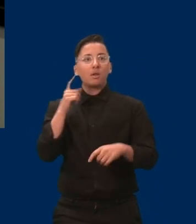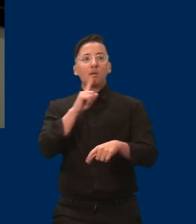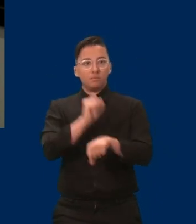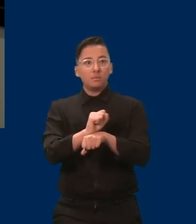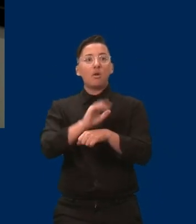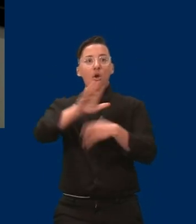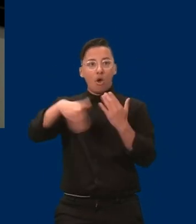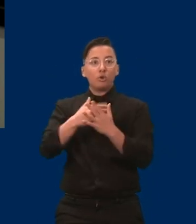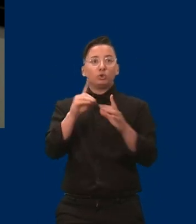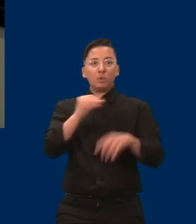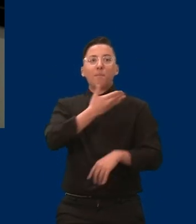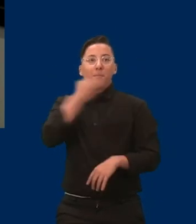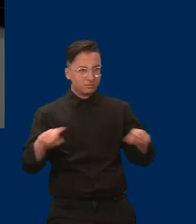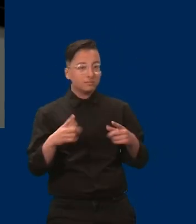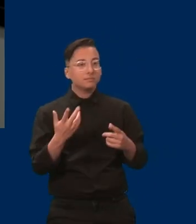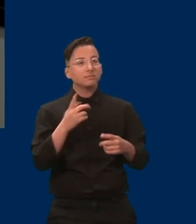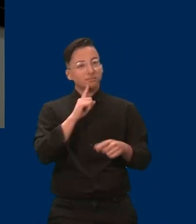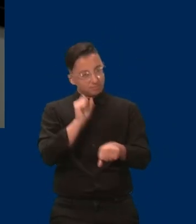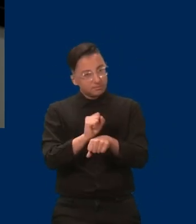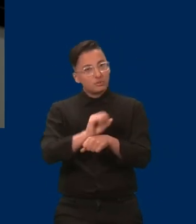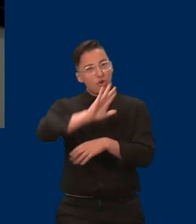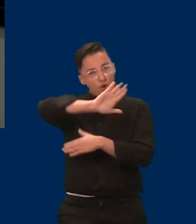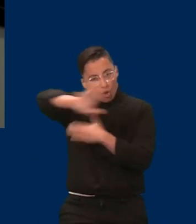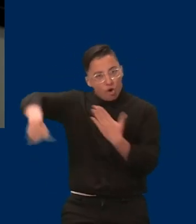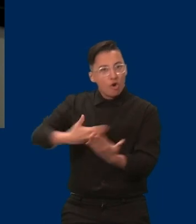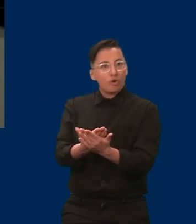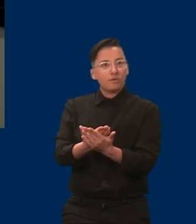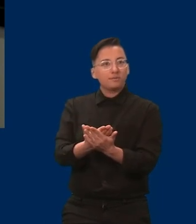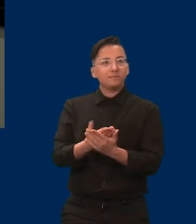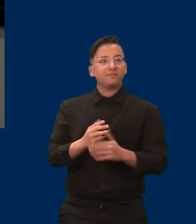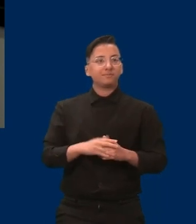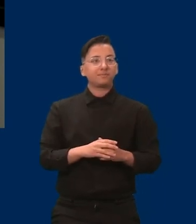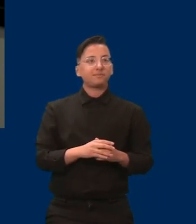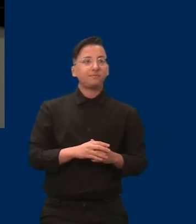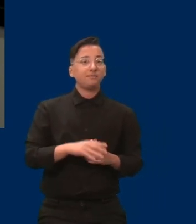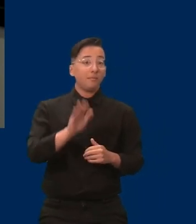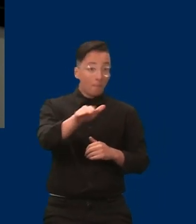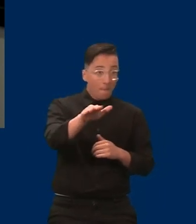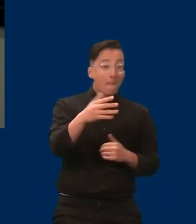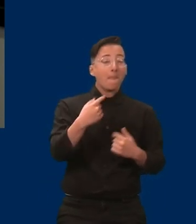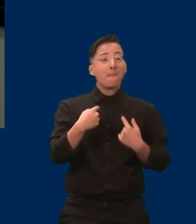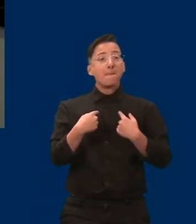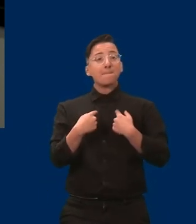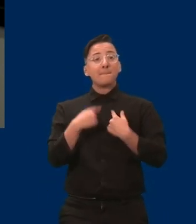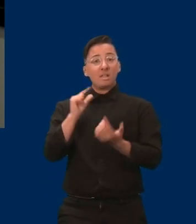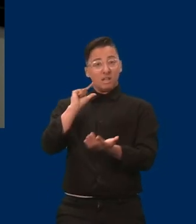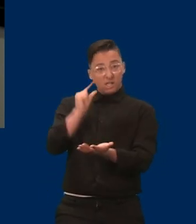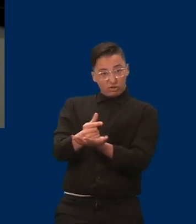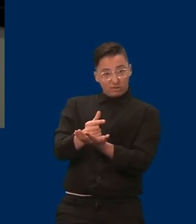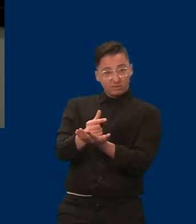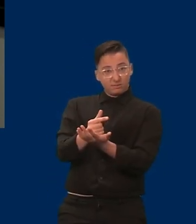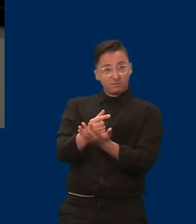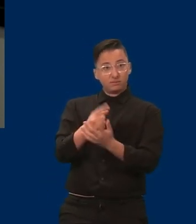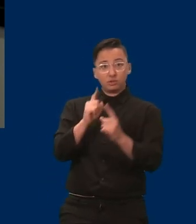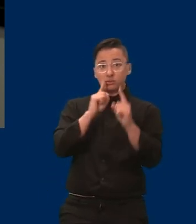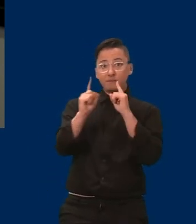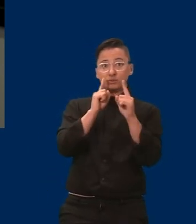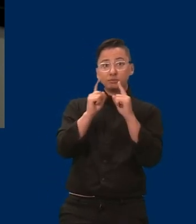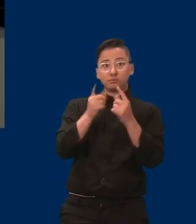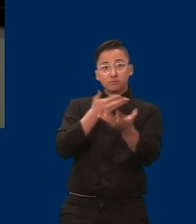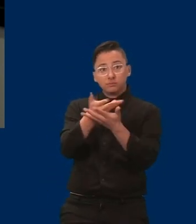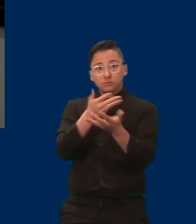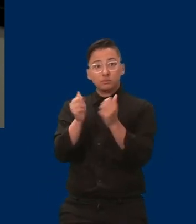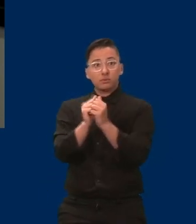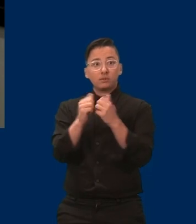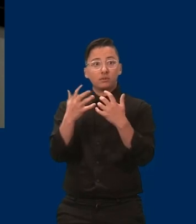chair of human services, I will guarantee you this, intersectionality and conversations about how we're doing and what we're